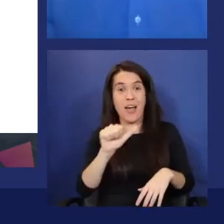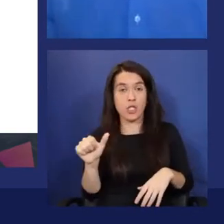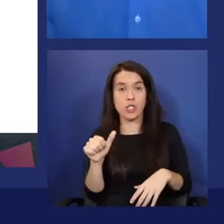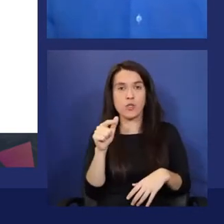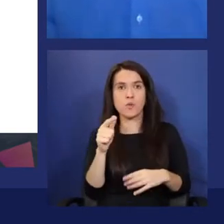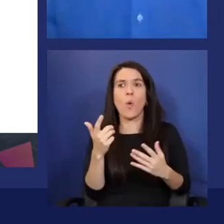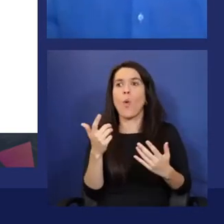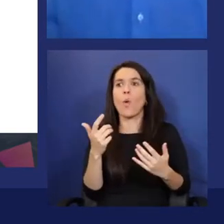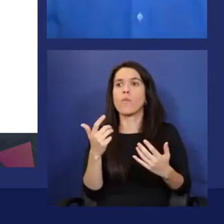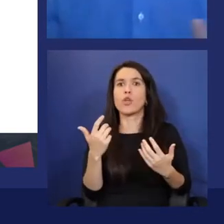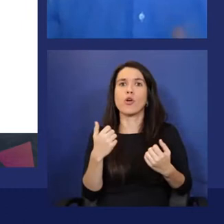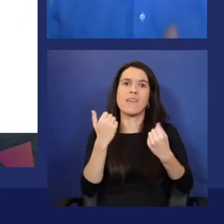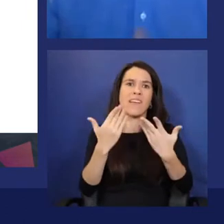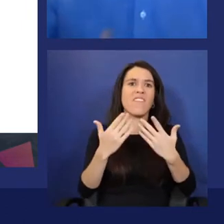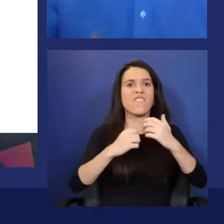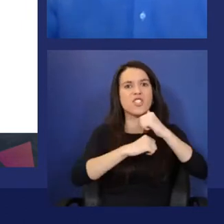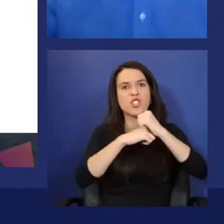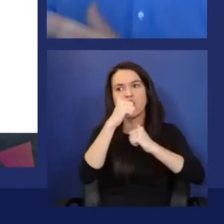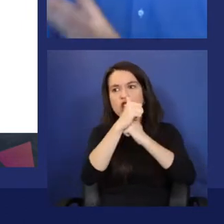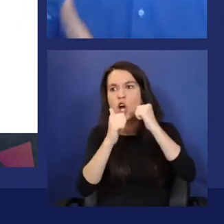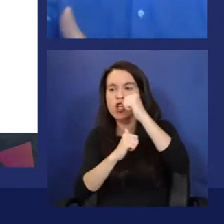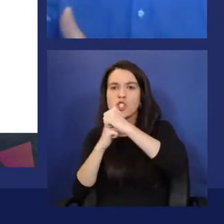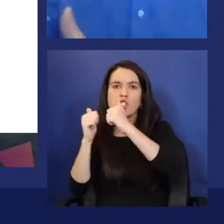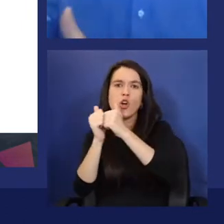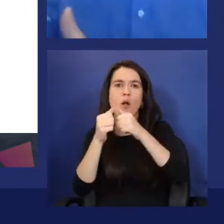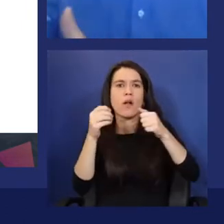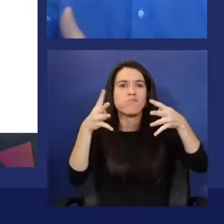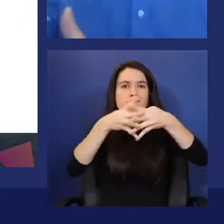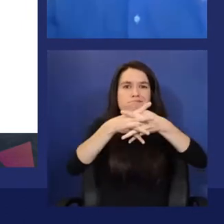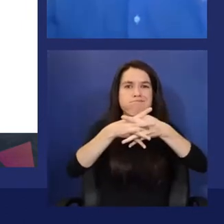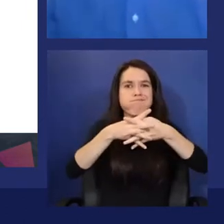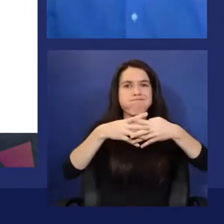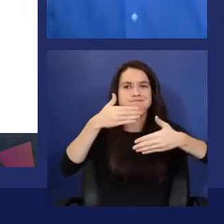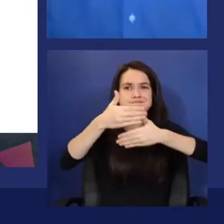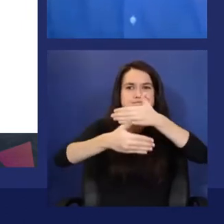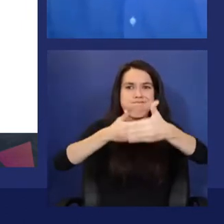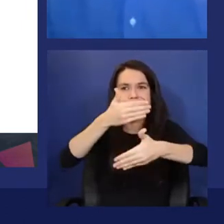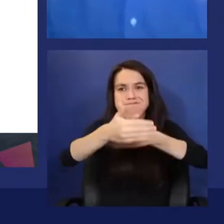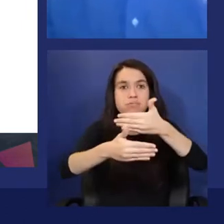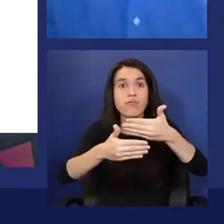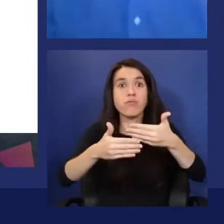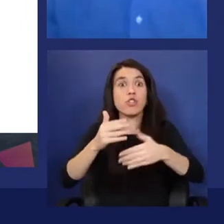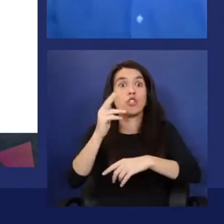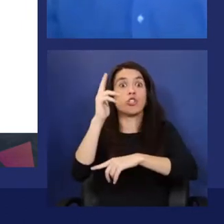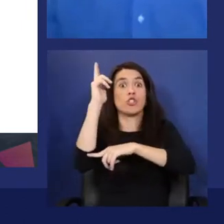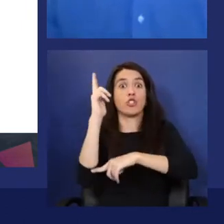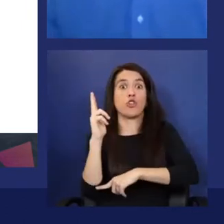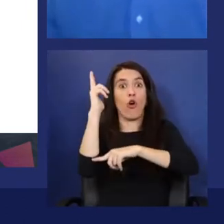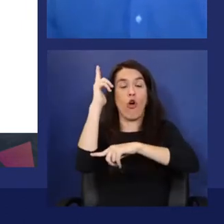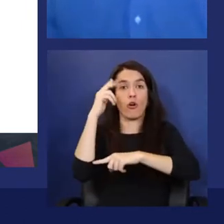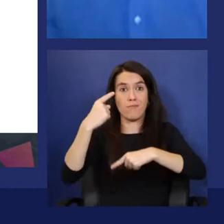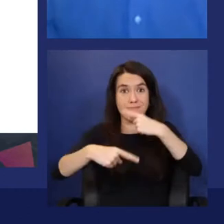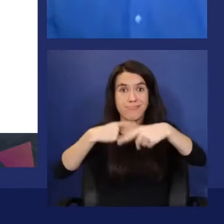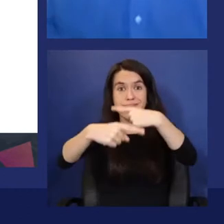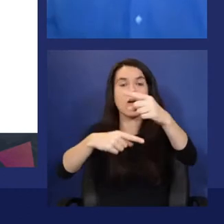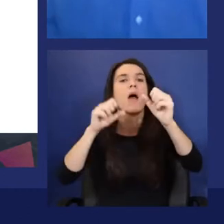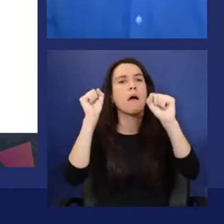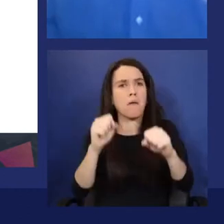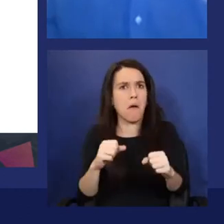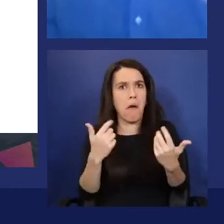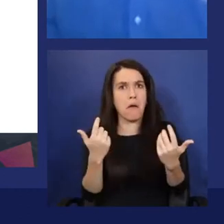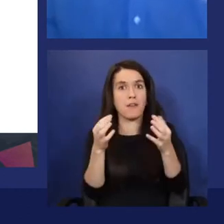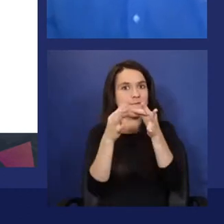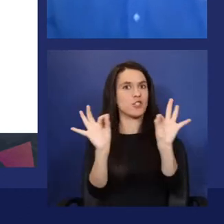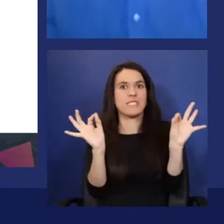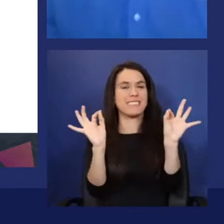infrastructure for it. You just have to subscribe and start using it. And the good news is that you can start using for free.